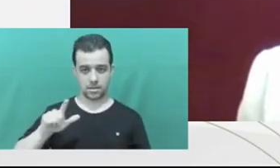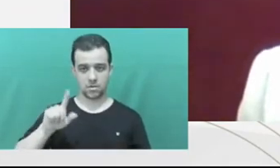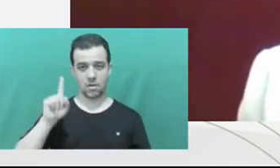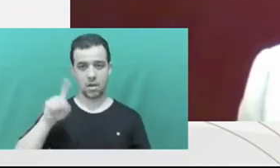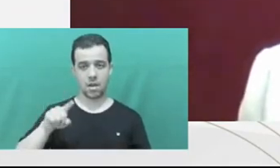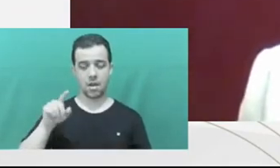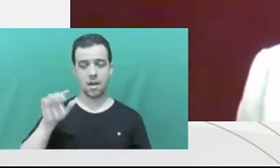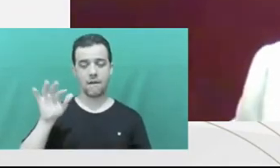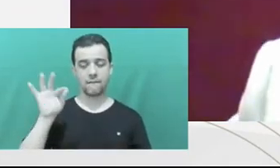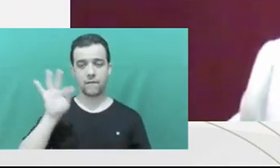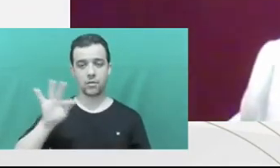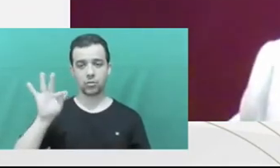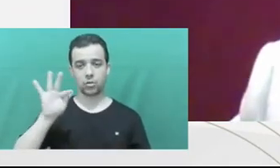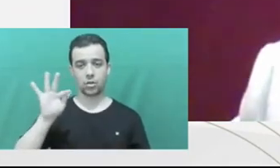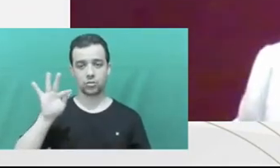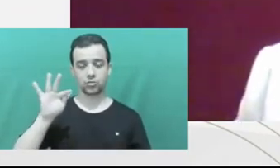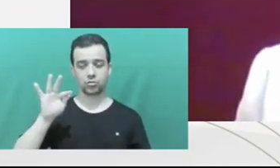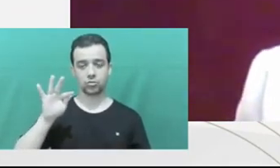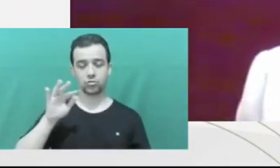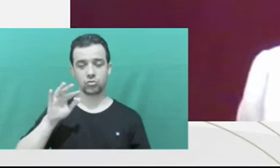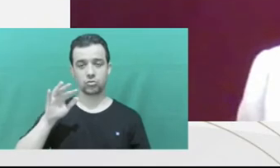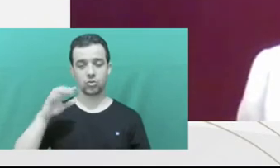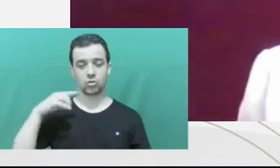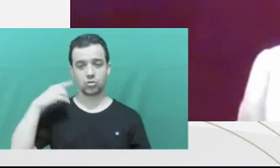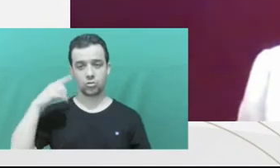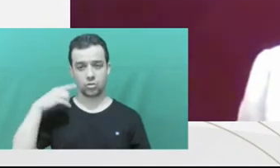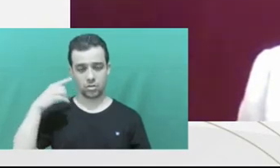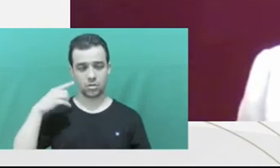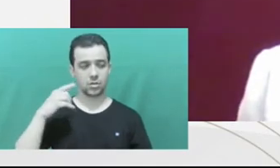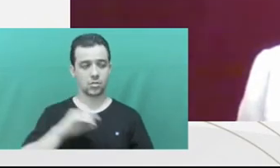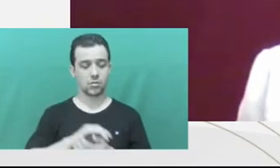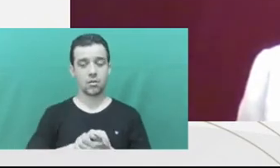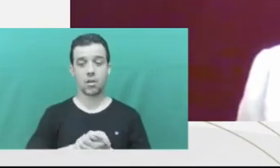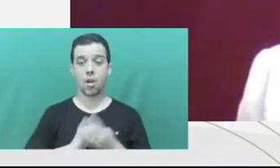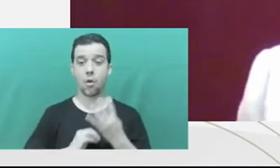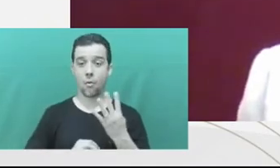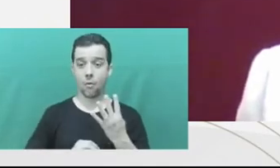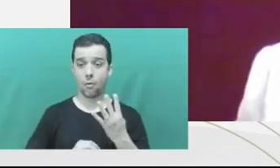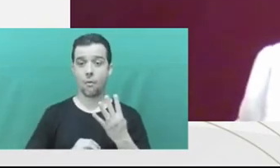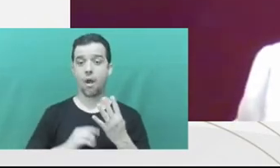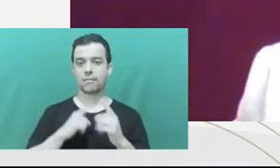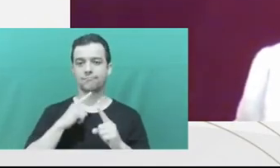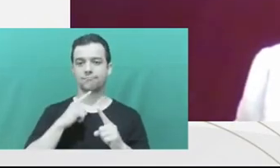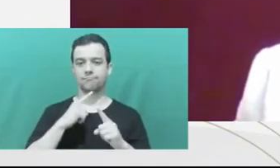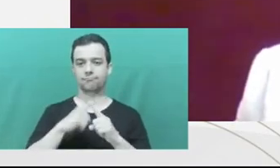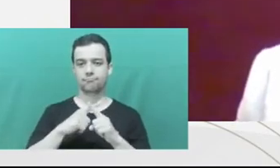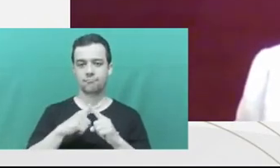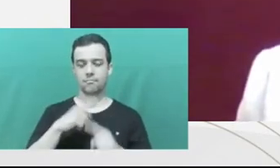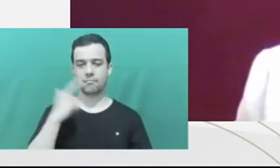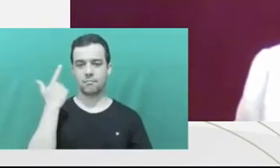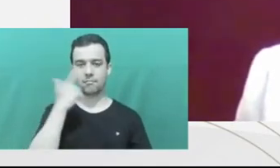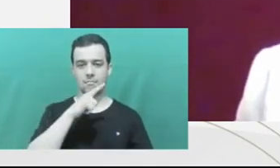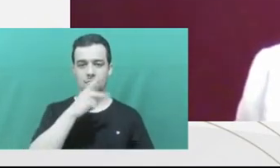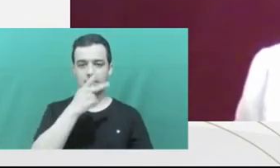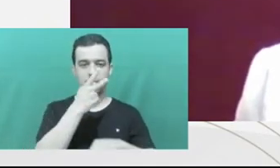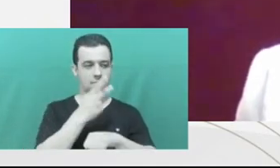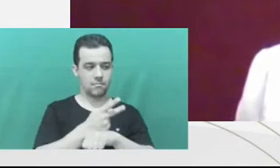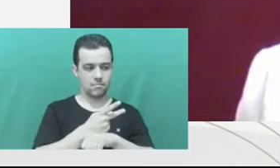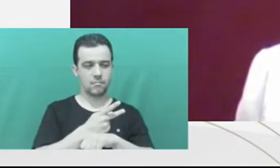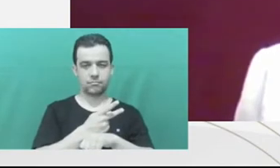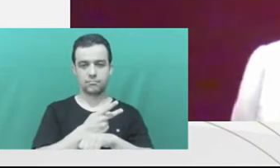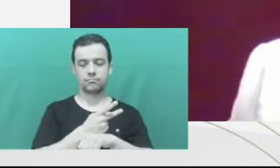clinic, in Stanford Law. And for four times, he won the award,